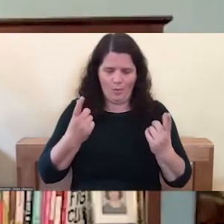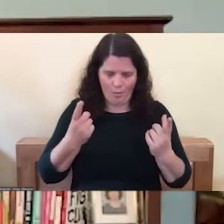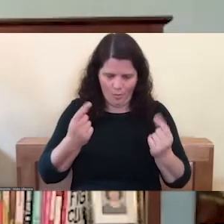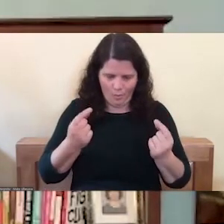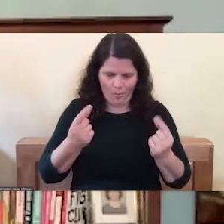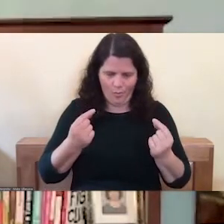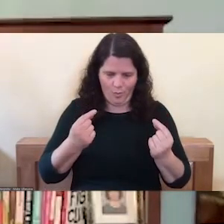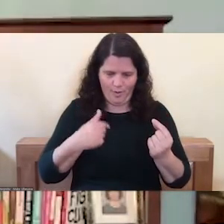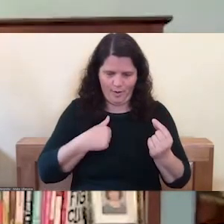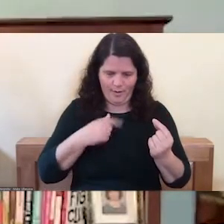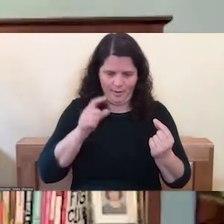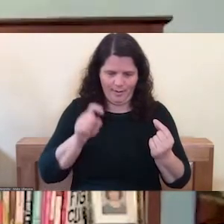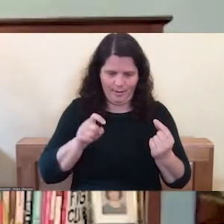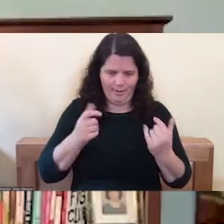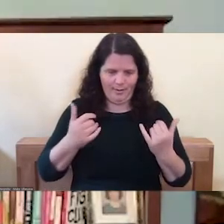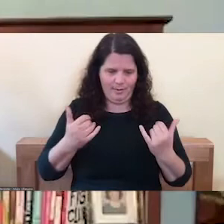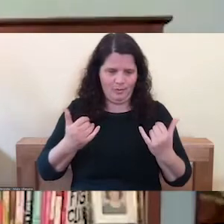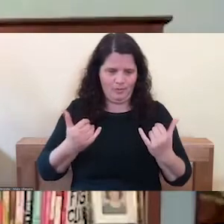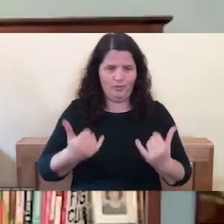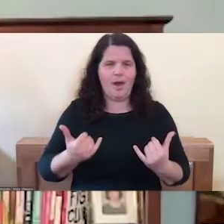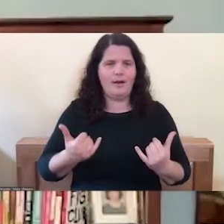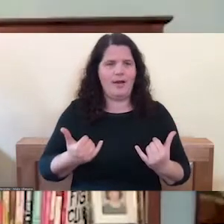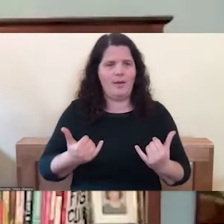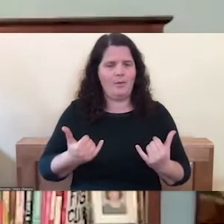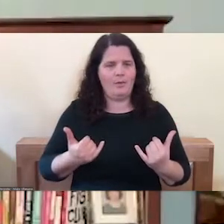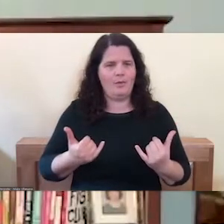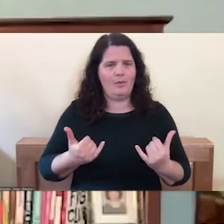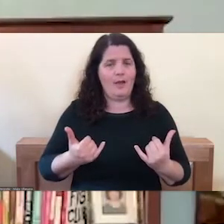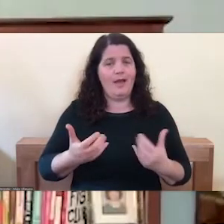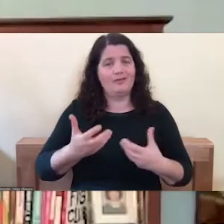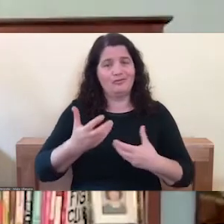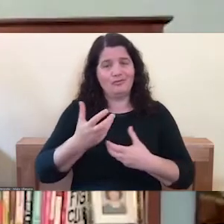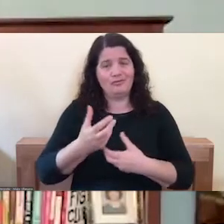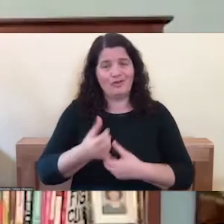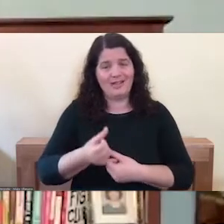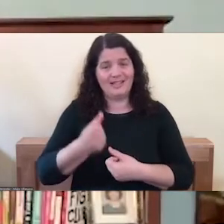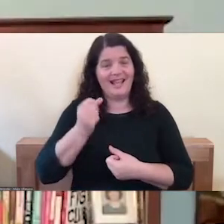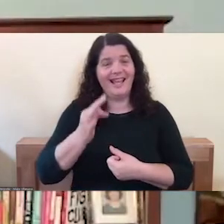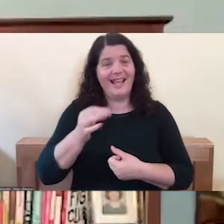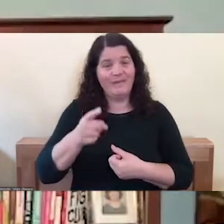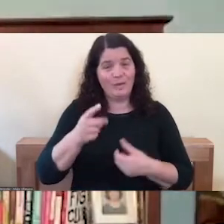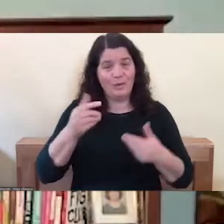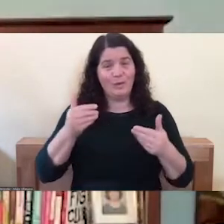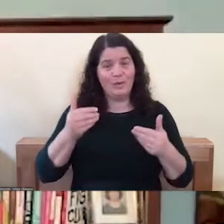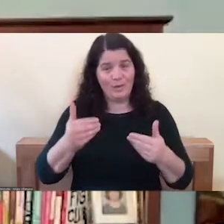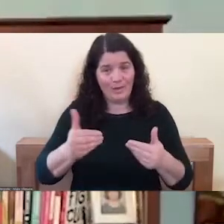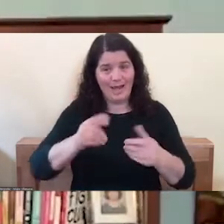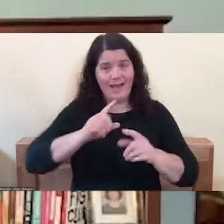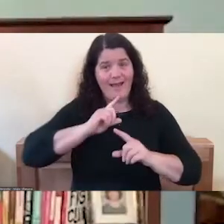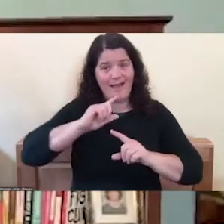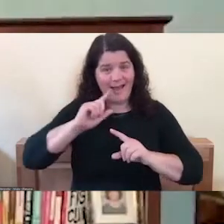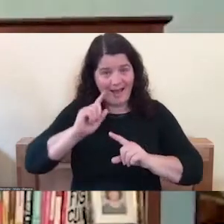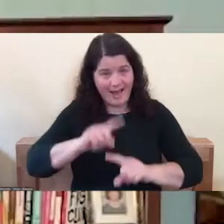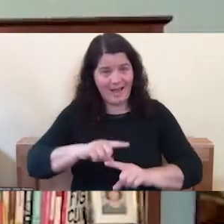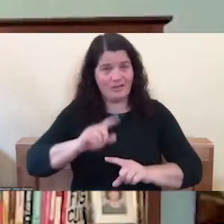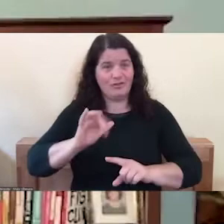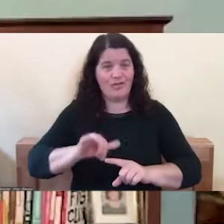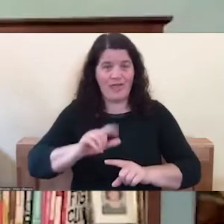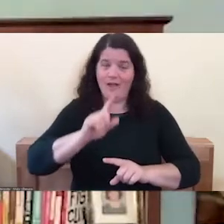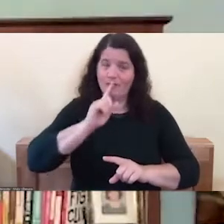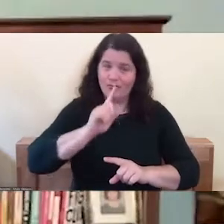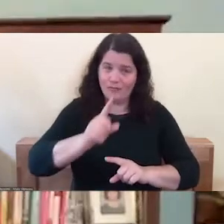You know, and kind of trusting that if you answer that question sincerely and you're willing to support and help yourself,